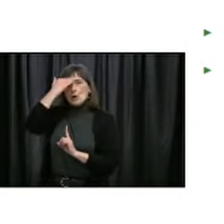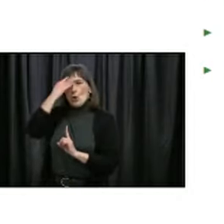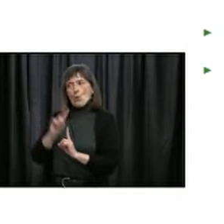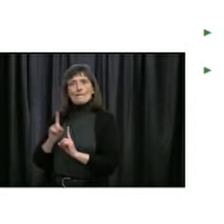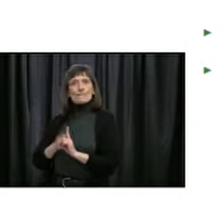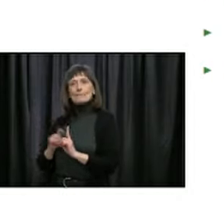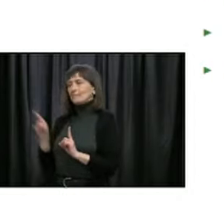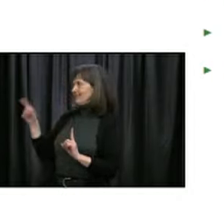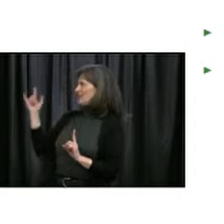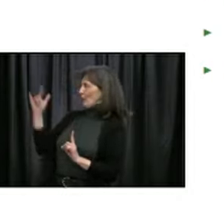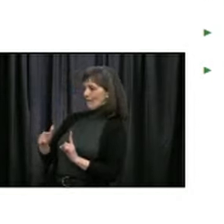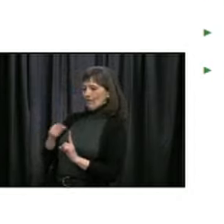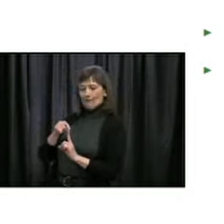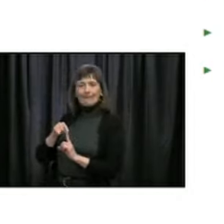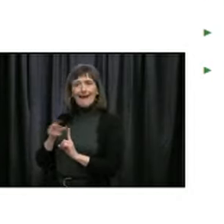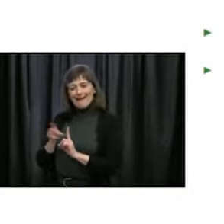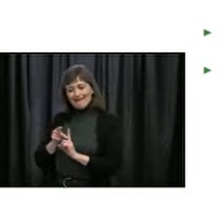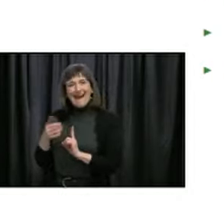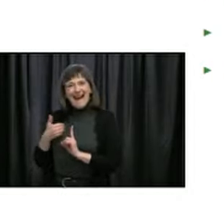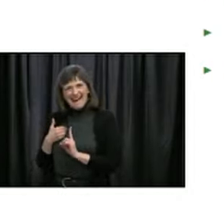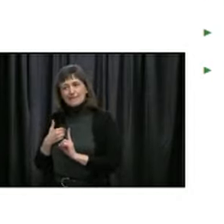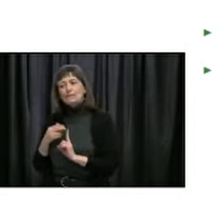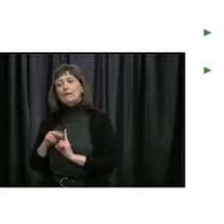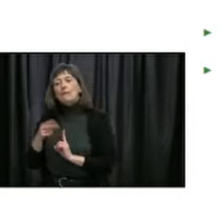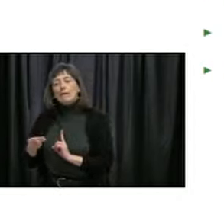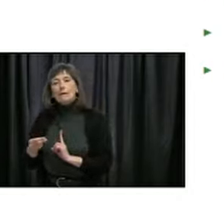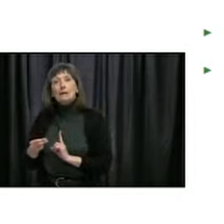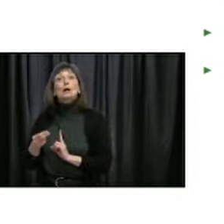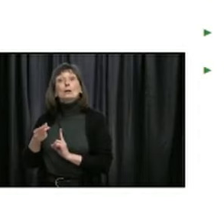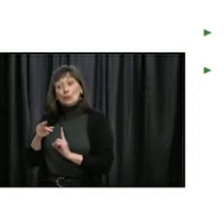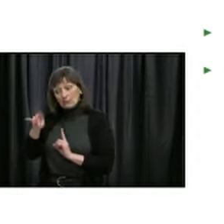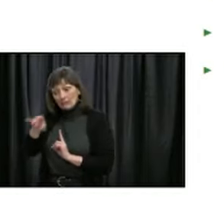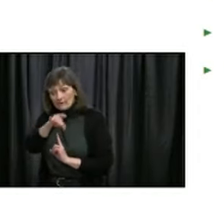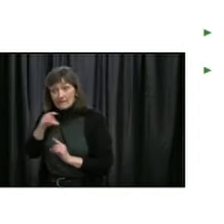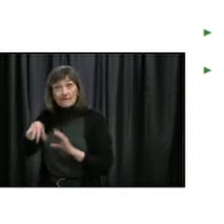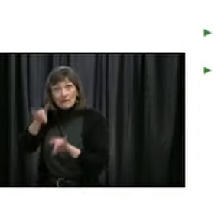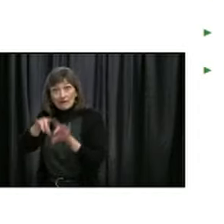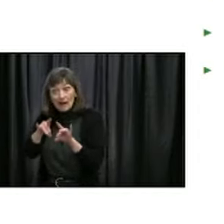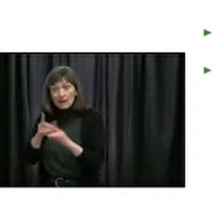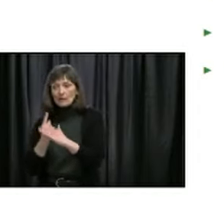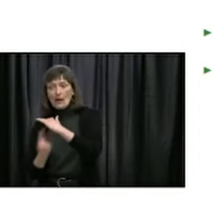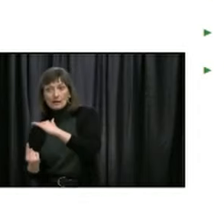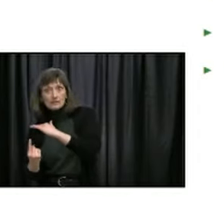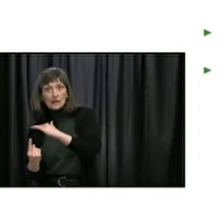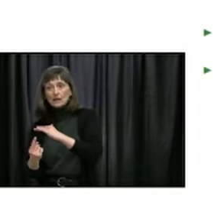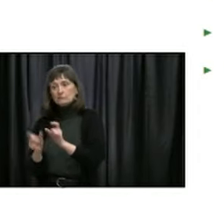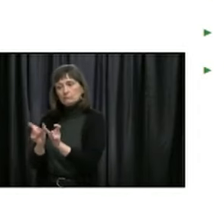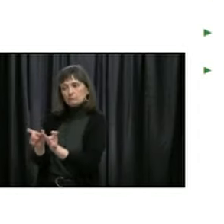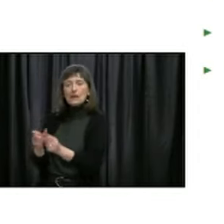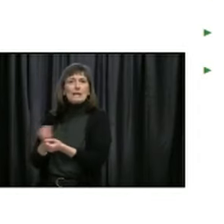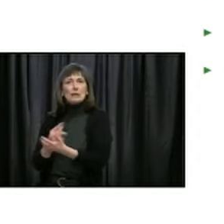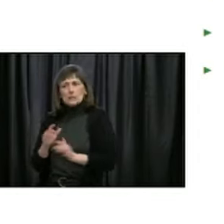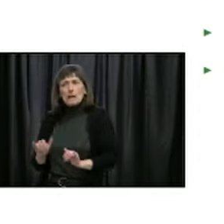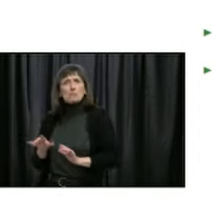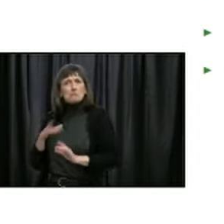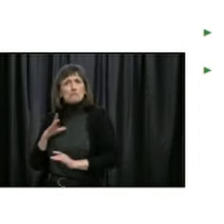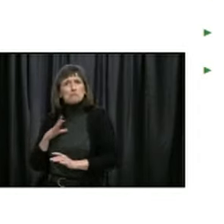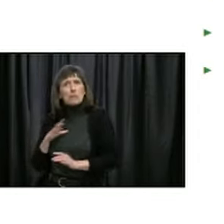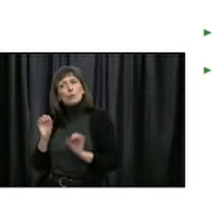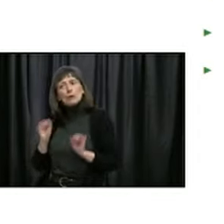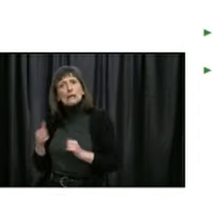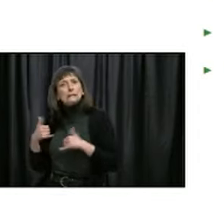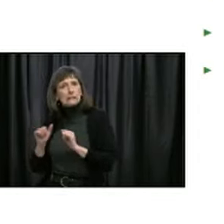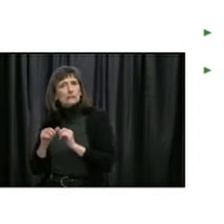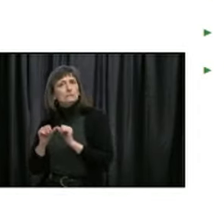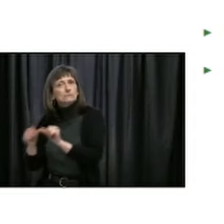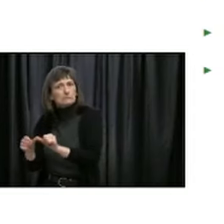you know, we know about, we can find, we can isolate them, we can trace their contacts, we can quarantine the contacts. So that's what we want to be able to do in